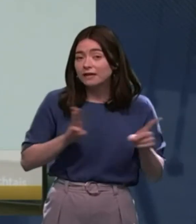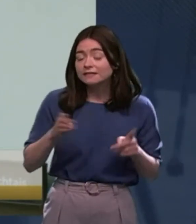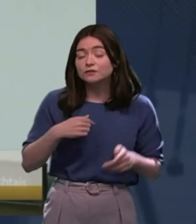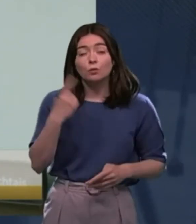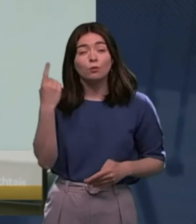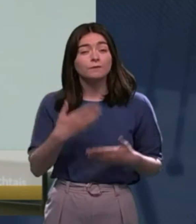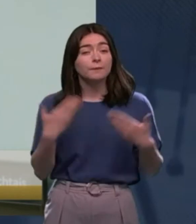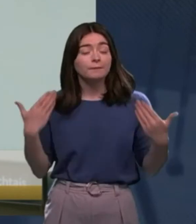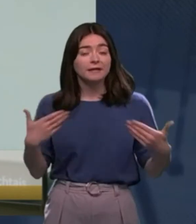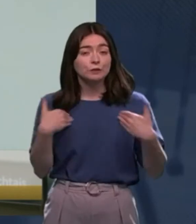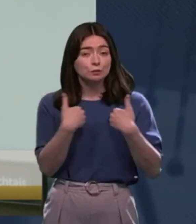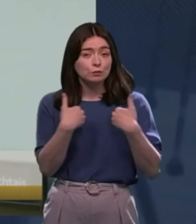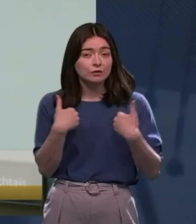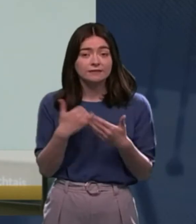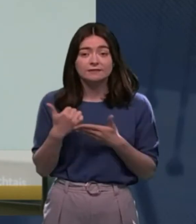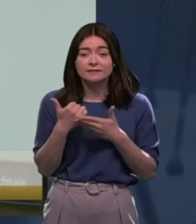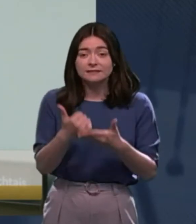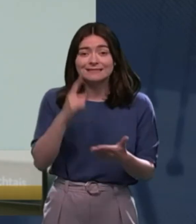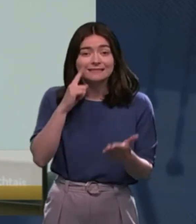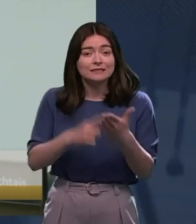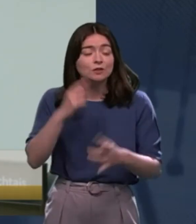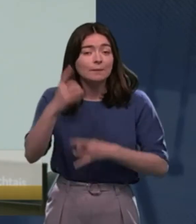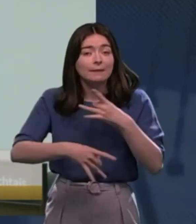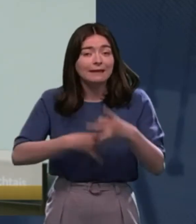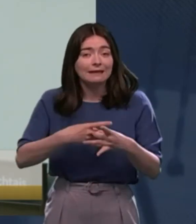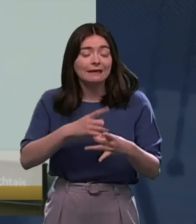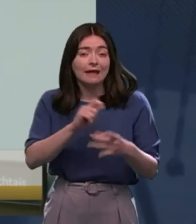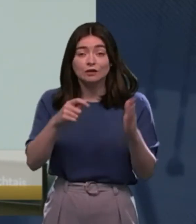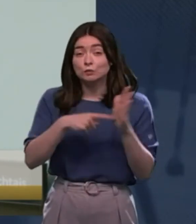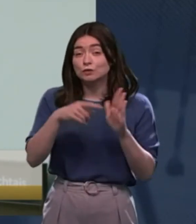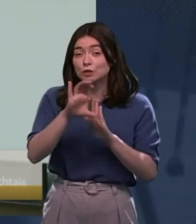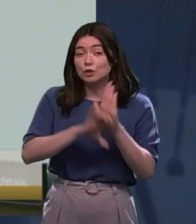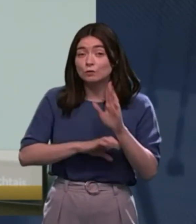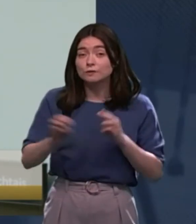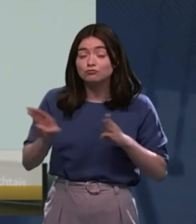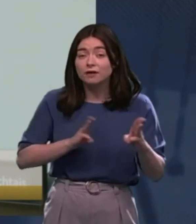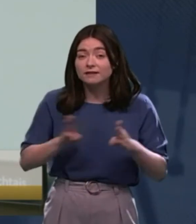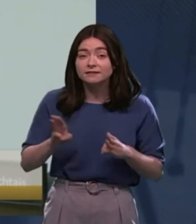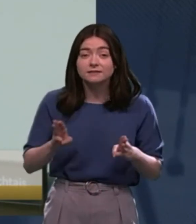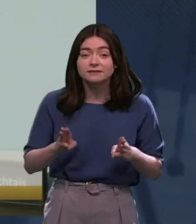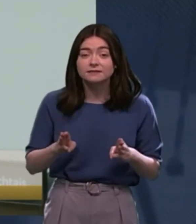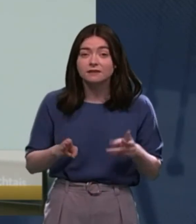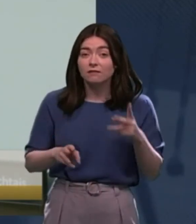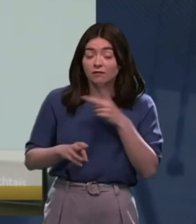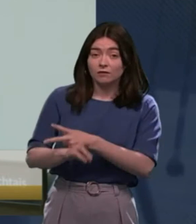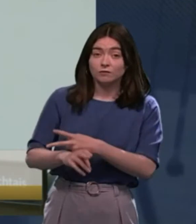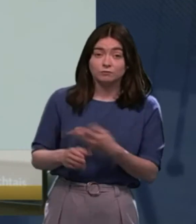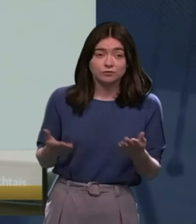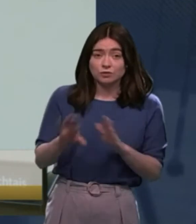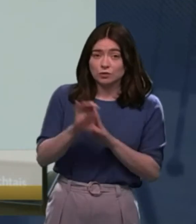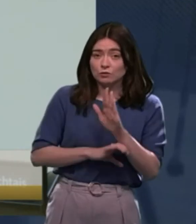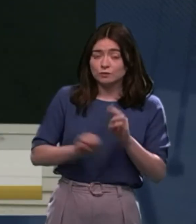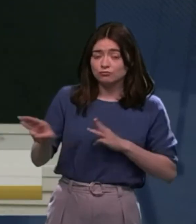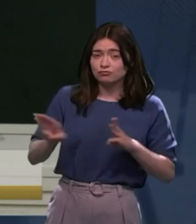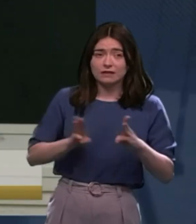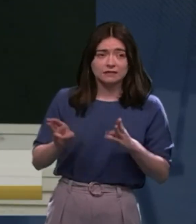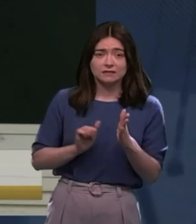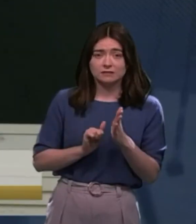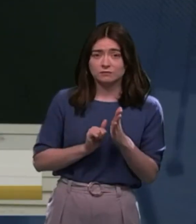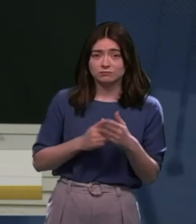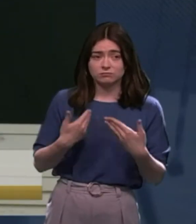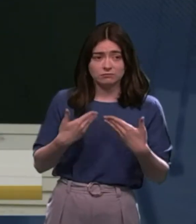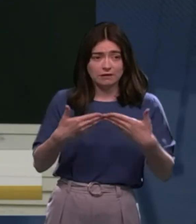biggest concerns with the assisted decision-making capacity act bill, codes of practice, was that, for But should we put the codes of practice out from... The codes of practice were out for